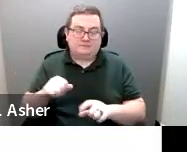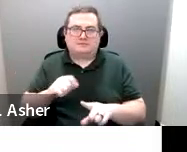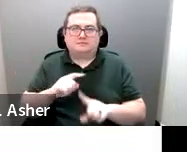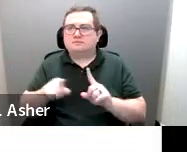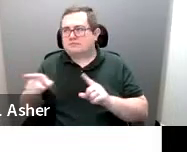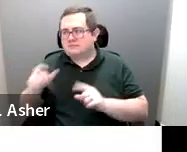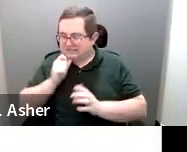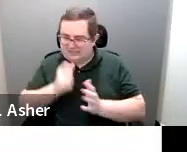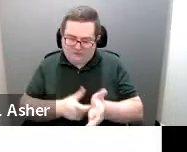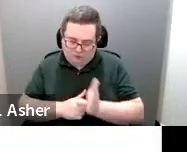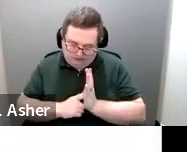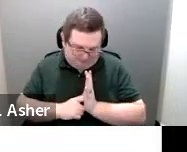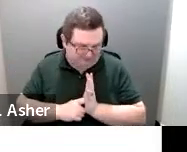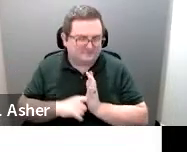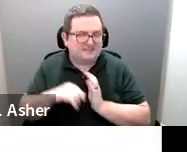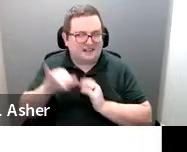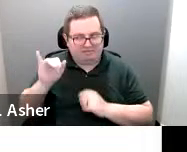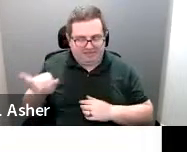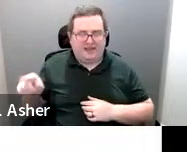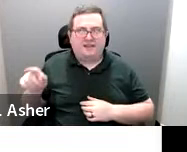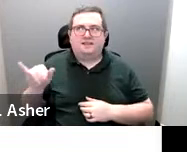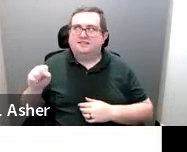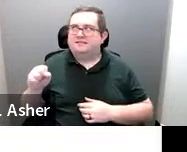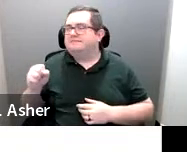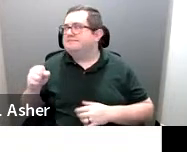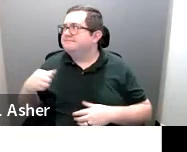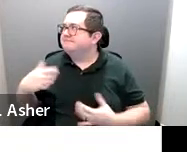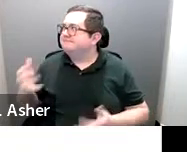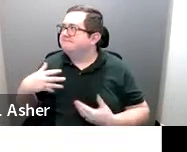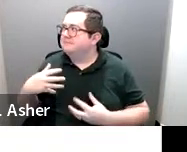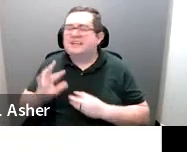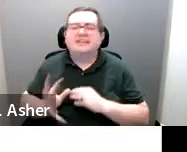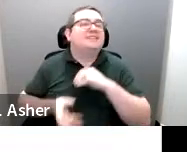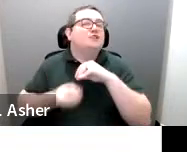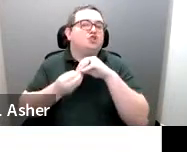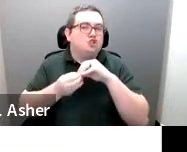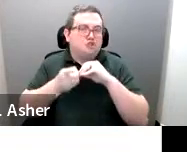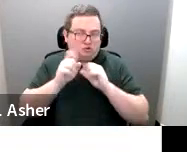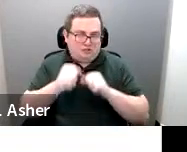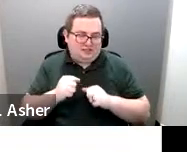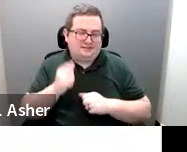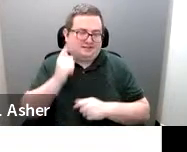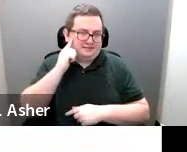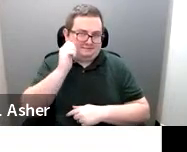not a requirement. That is how an addition that you may do.